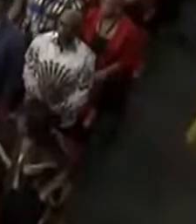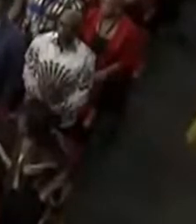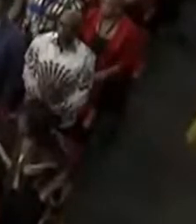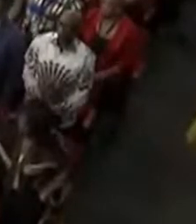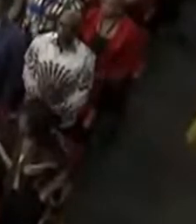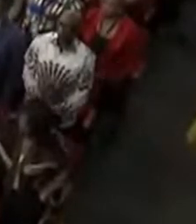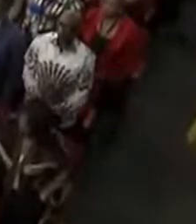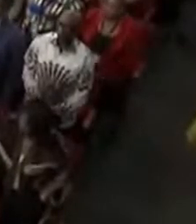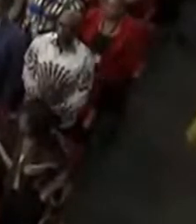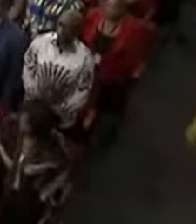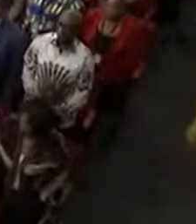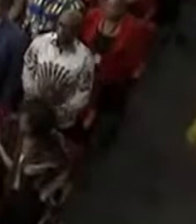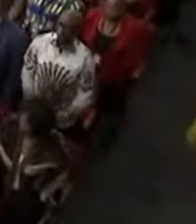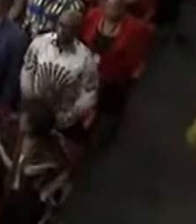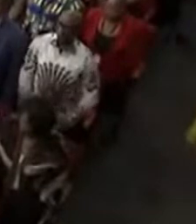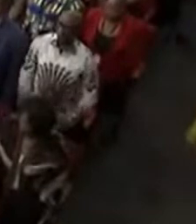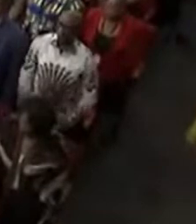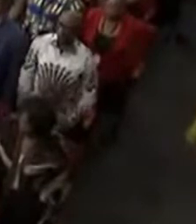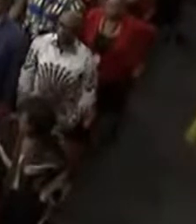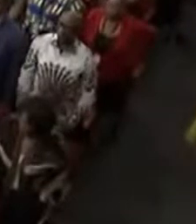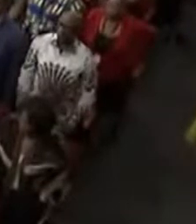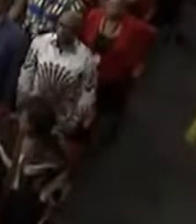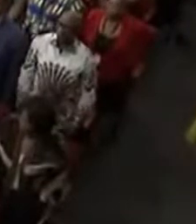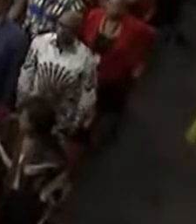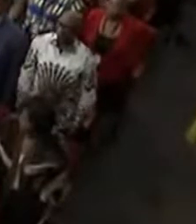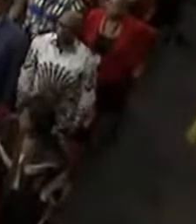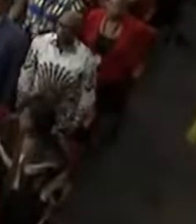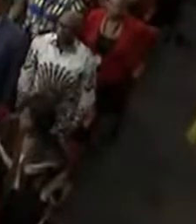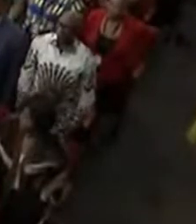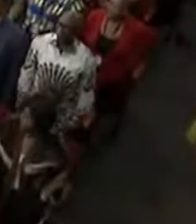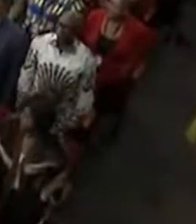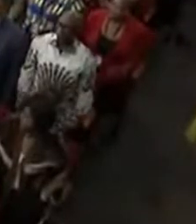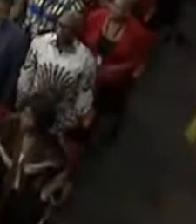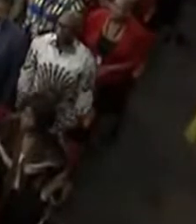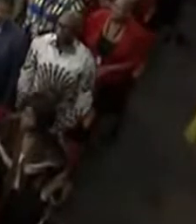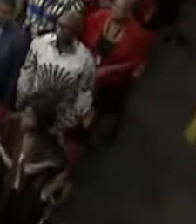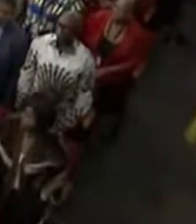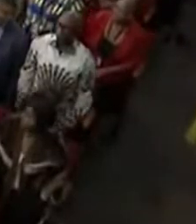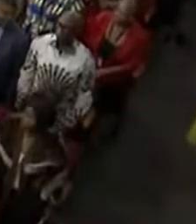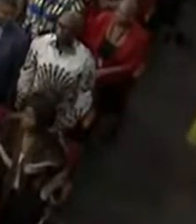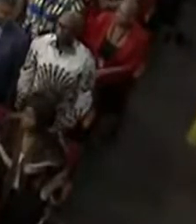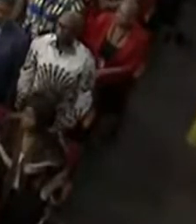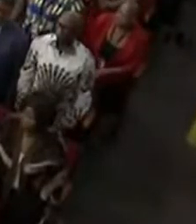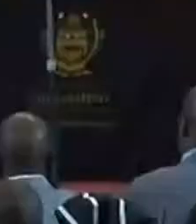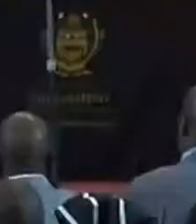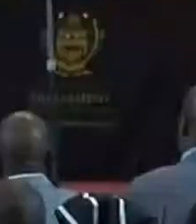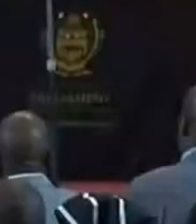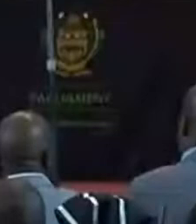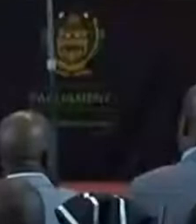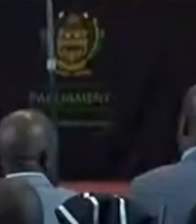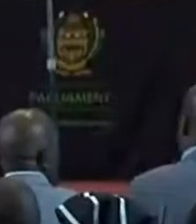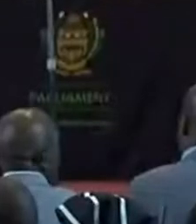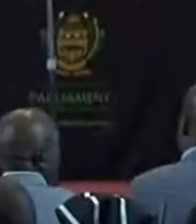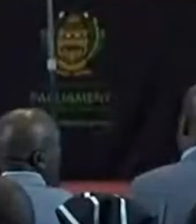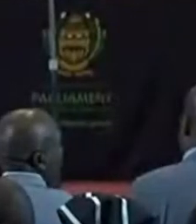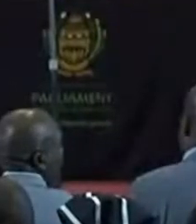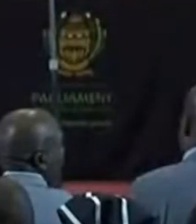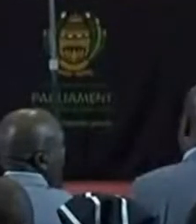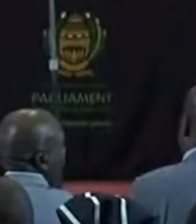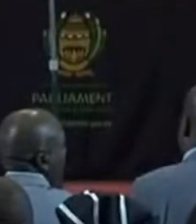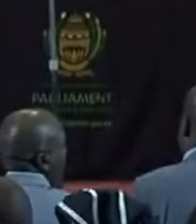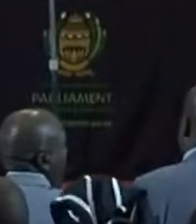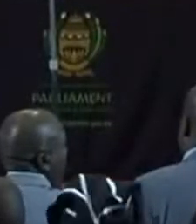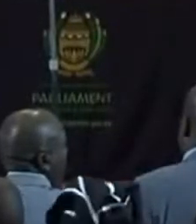now the opportunity for silent prayer or